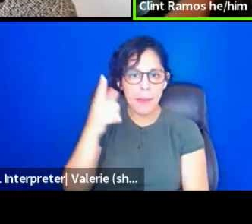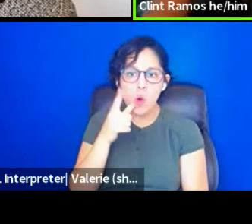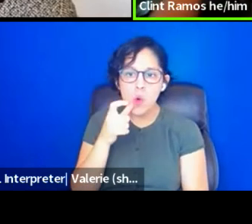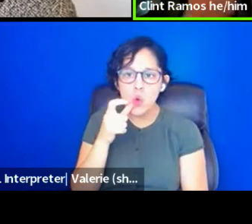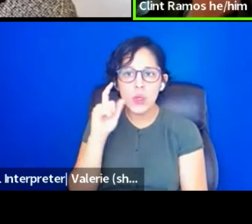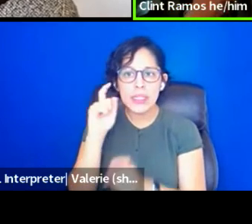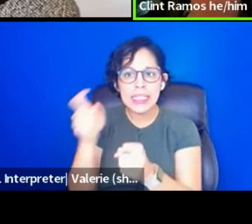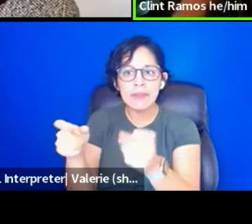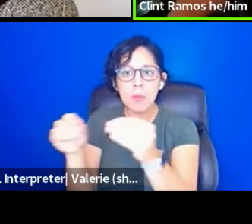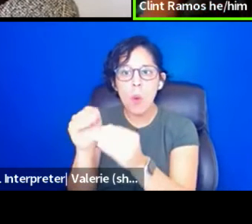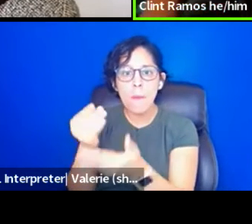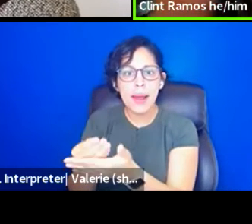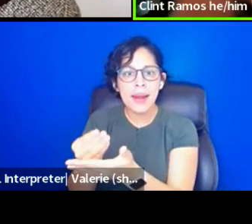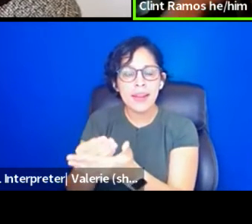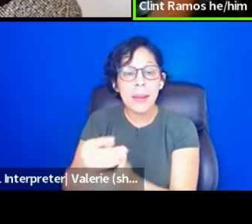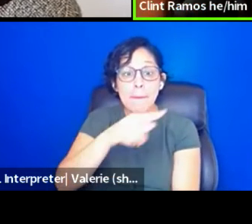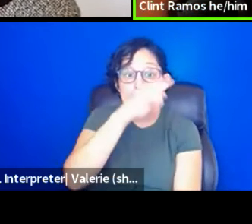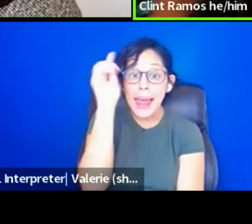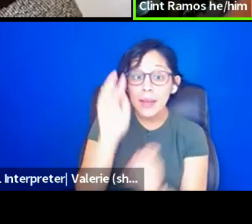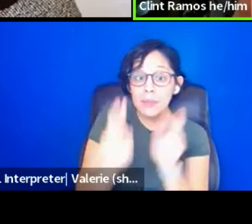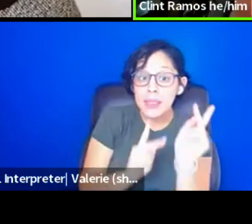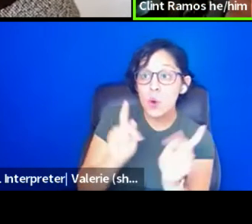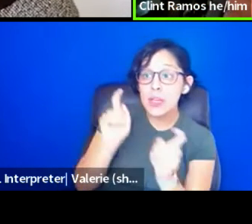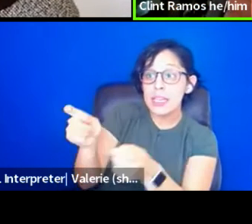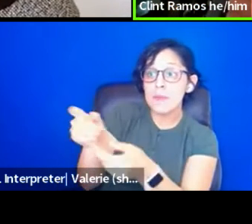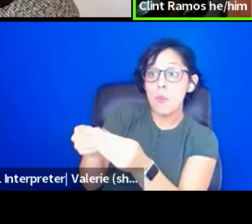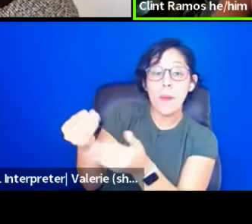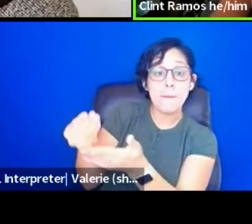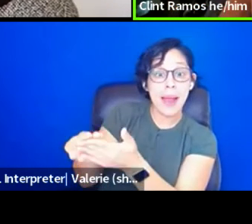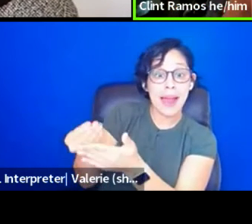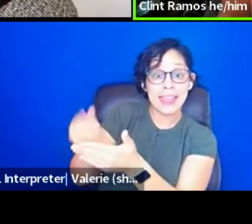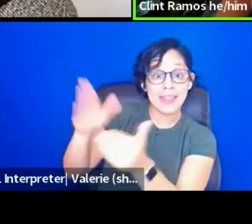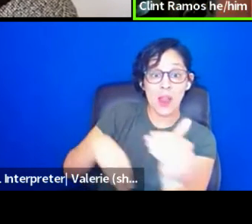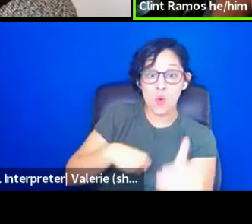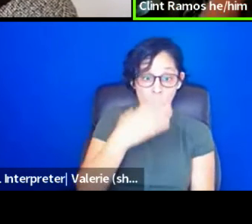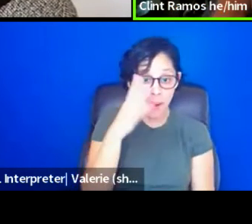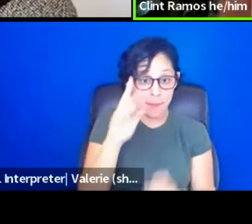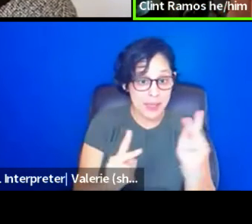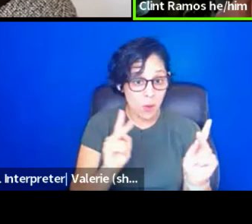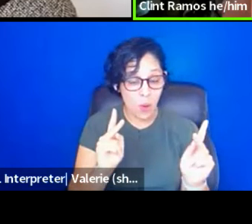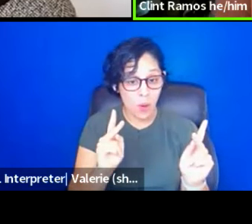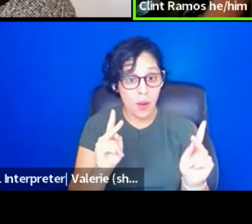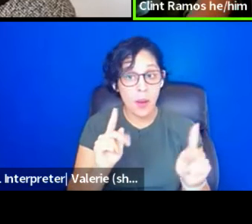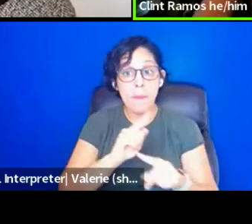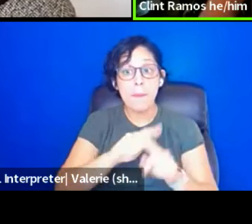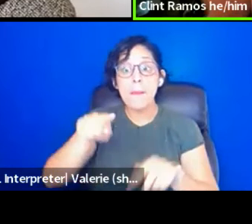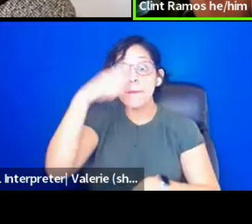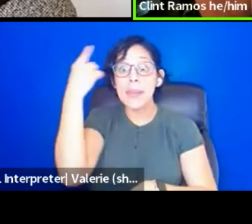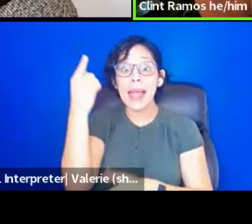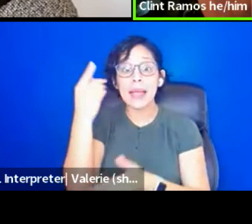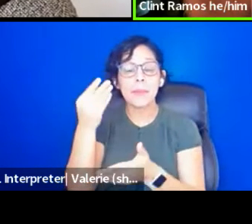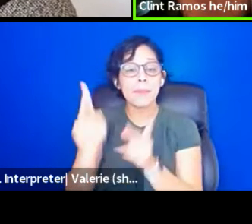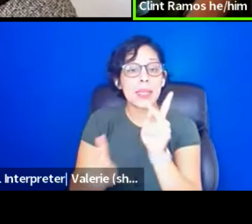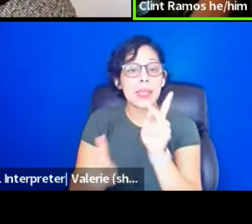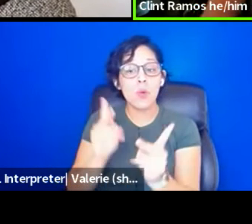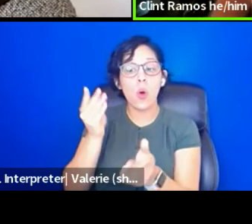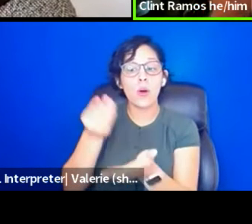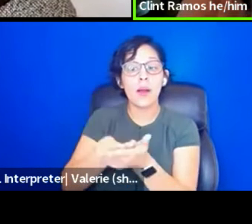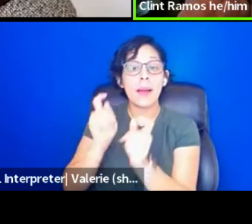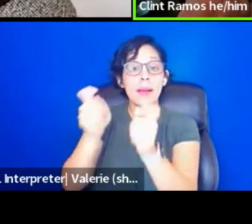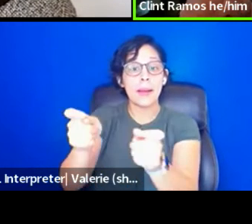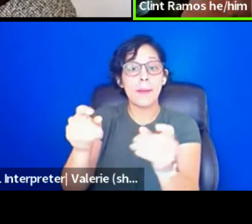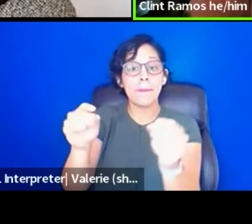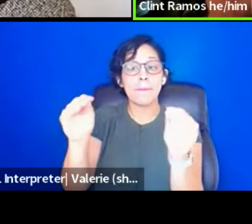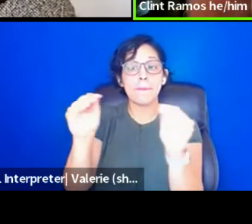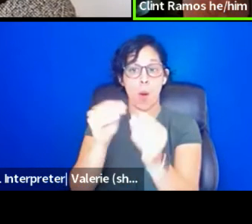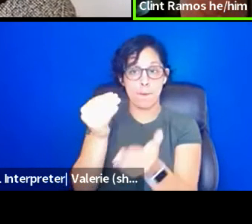more money? Black folk actually give more money than white folk. But here's the thing. Black folk give more money to institutions that promote